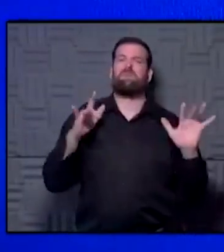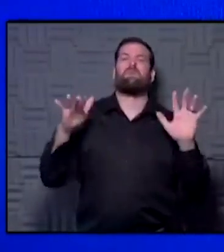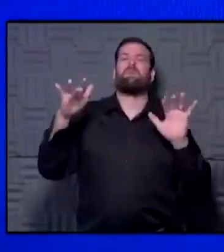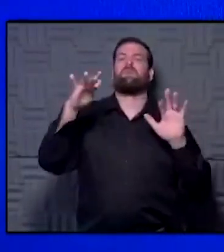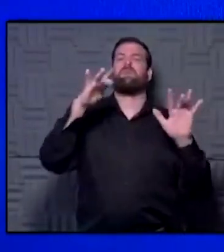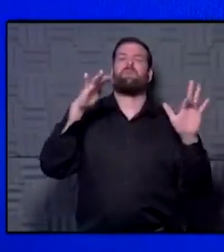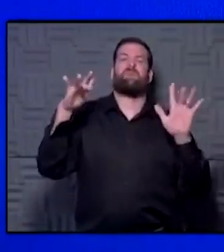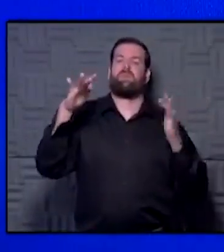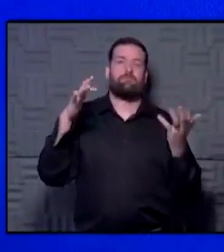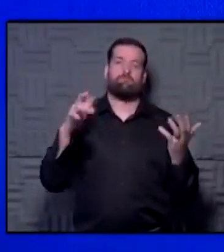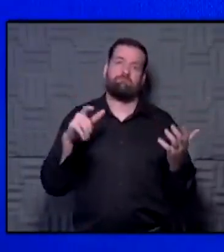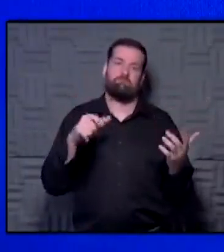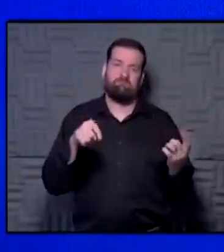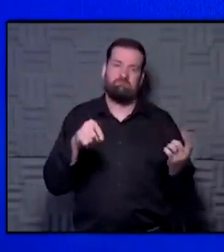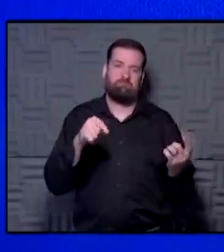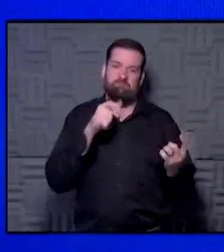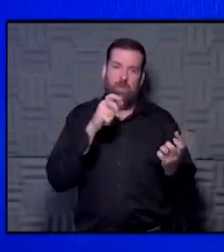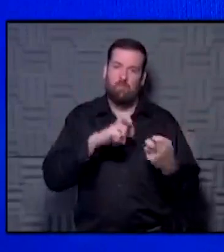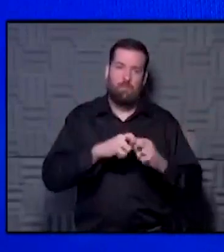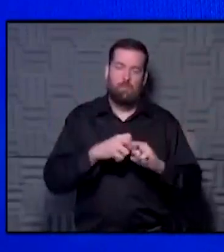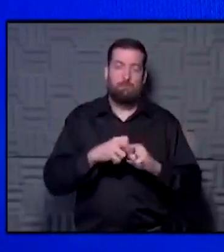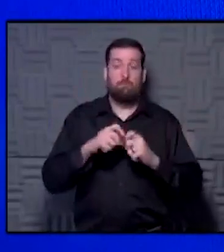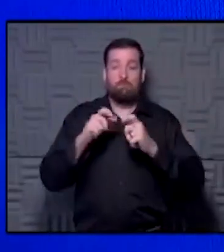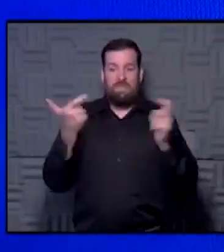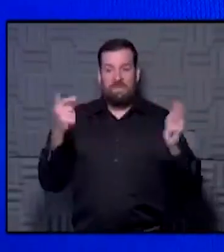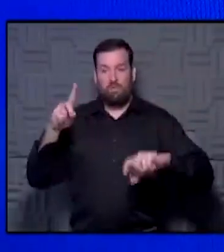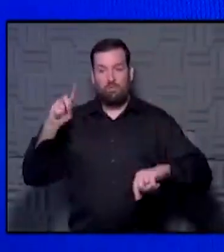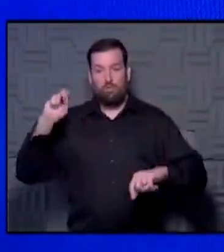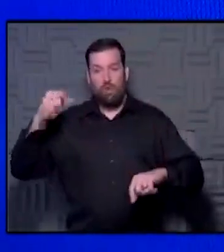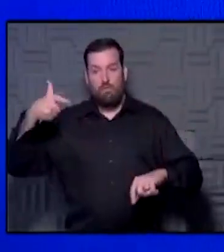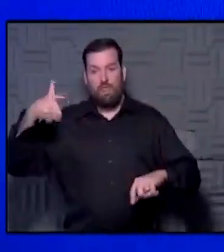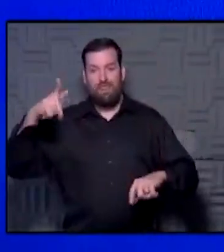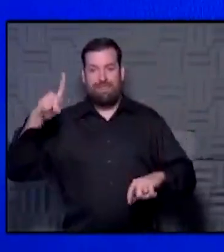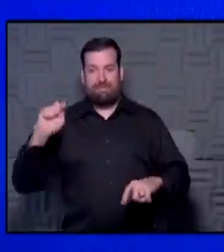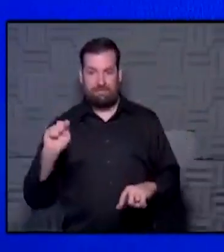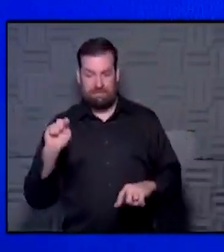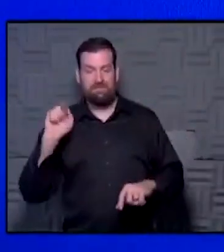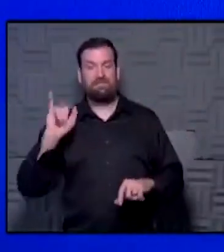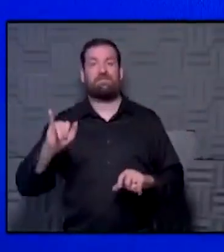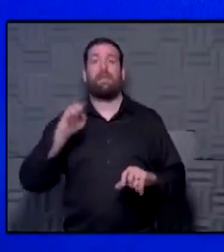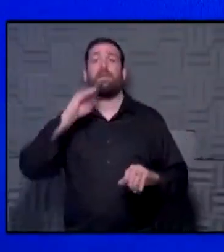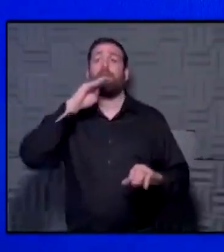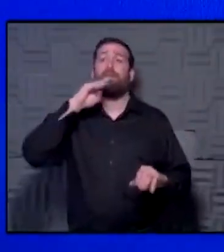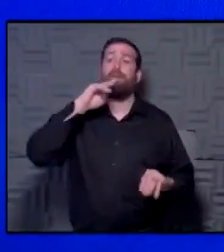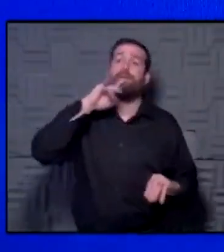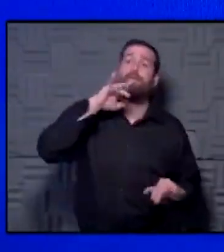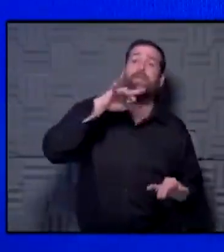particles that float in the air for a while are not the big spreaders. It's the bigger droplets, which is why it's the air cloud that you breathe. You've seen our freezer videos